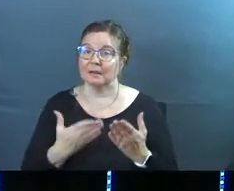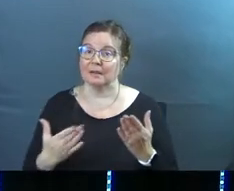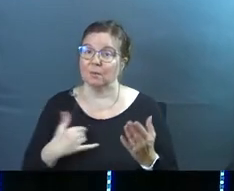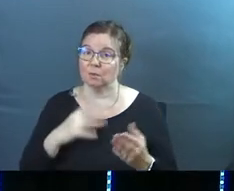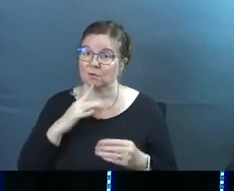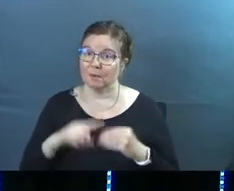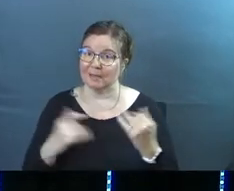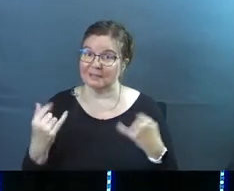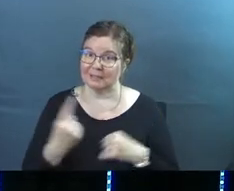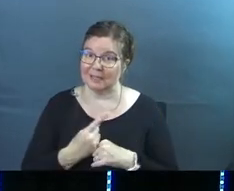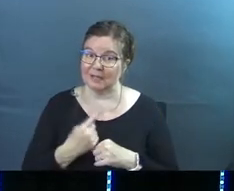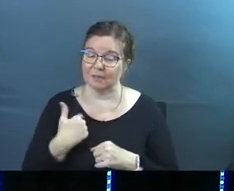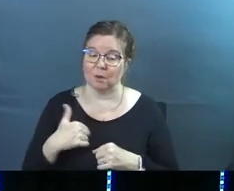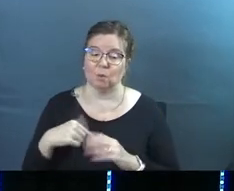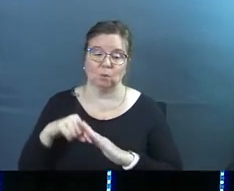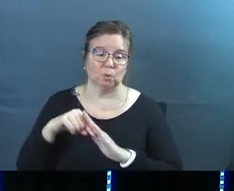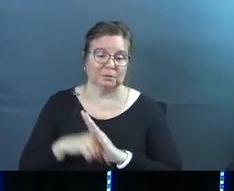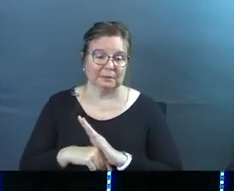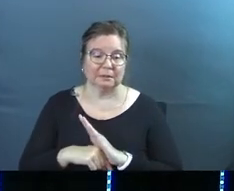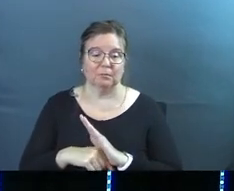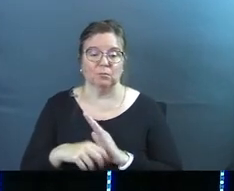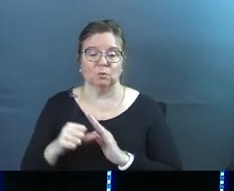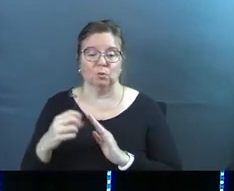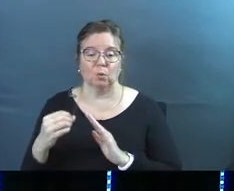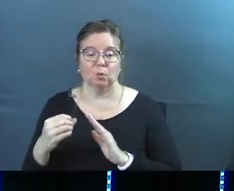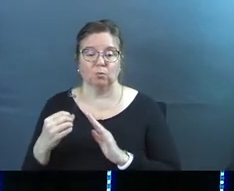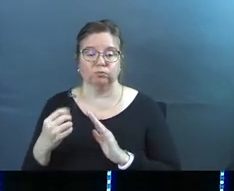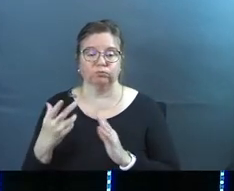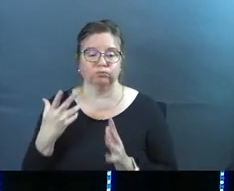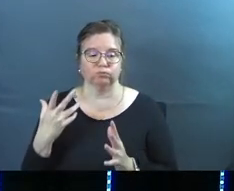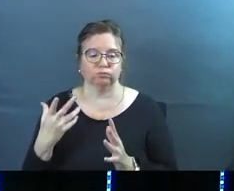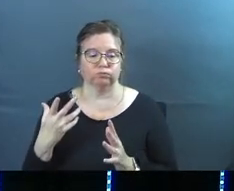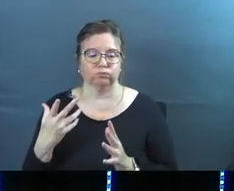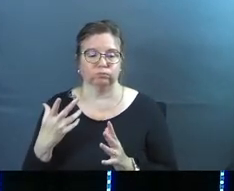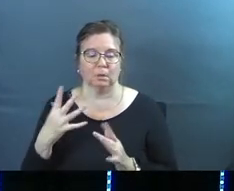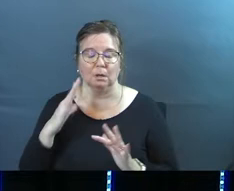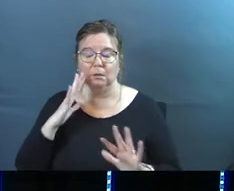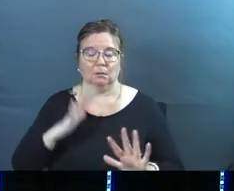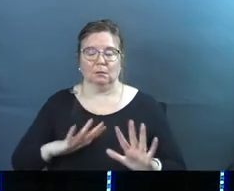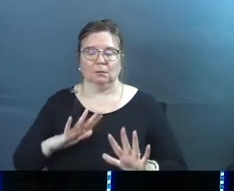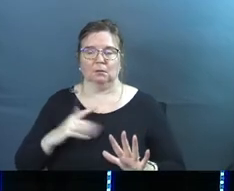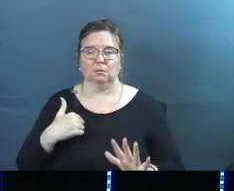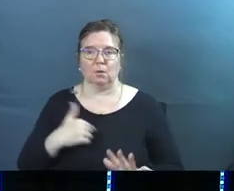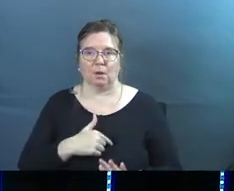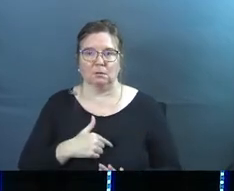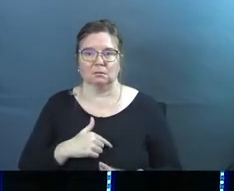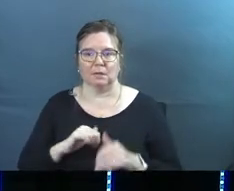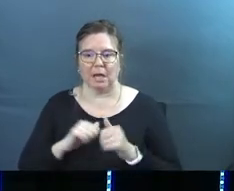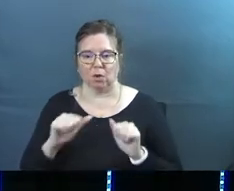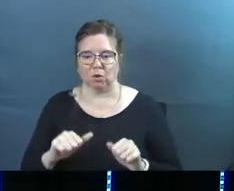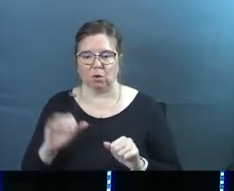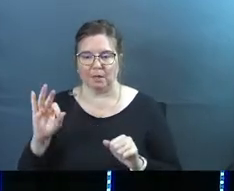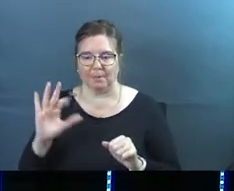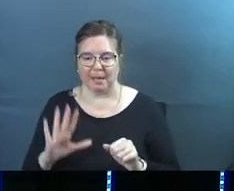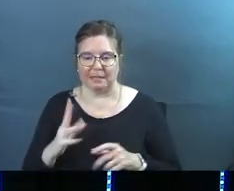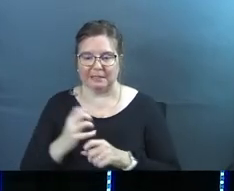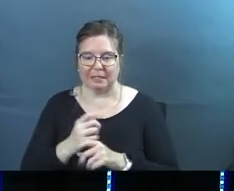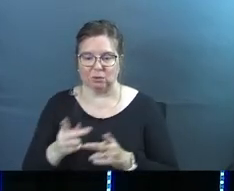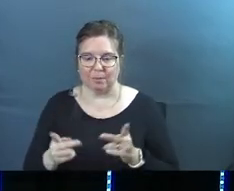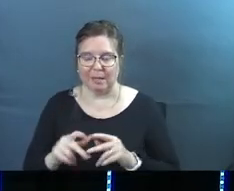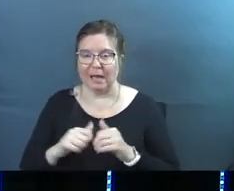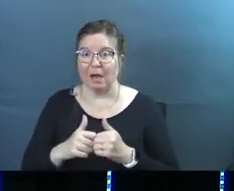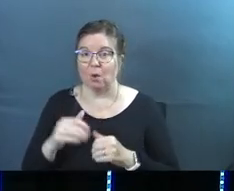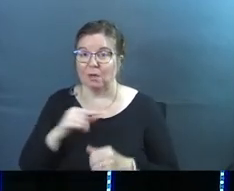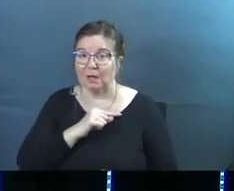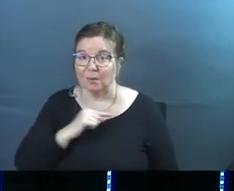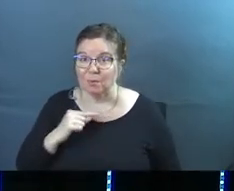things that we're talking about today that are so deep and so they're rattling to us. How could a pastor get to a place?